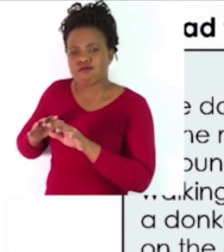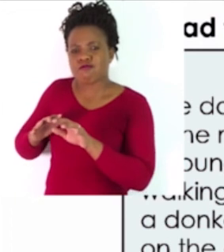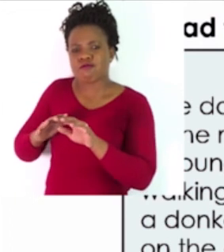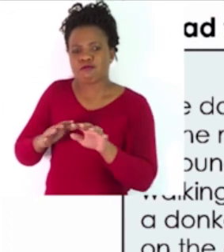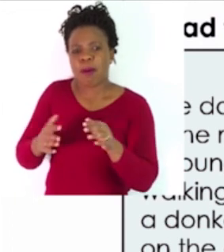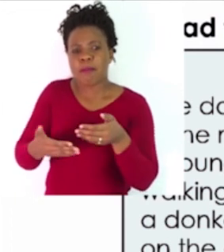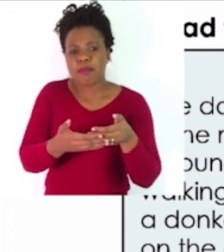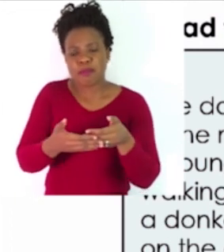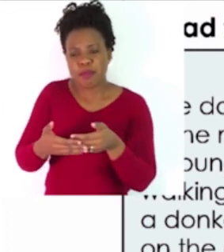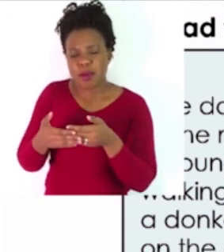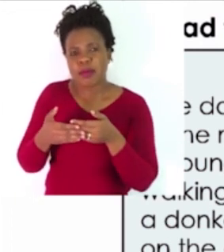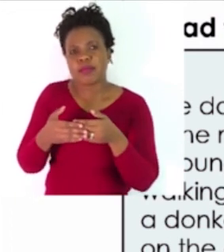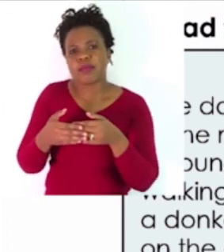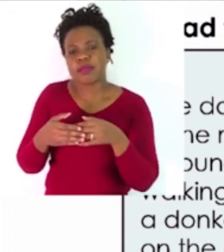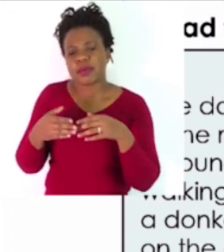said to each other,